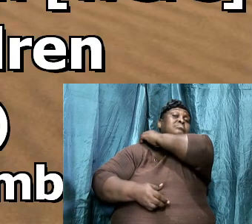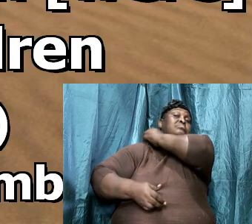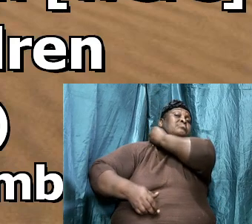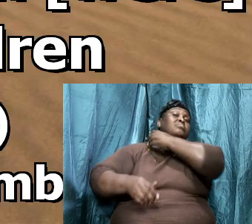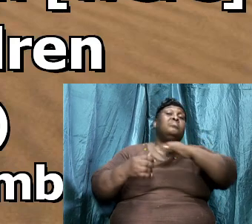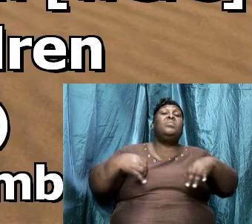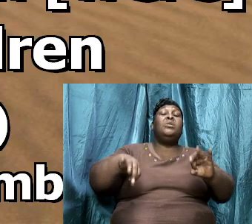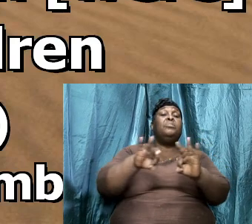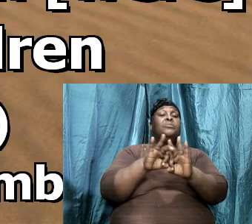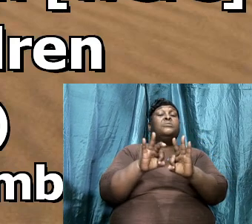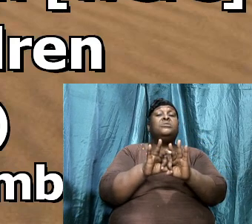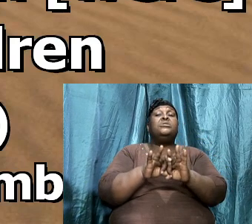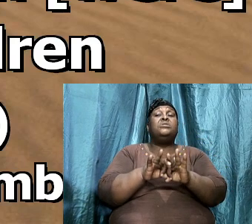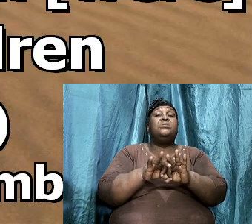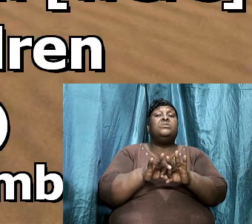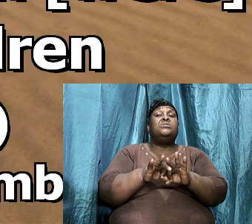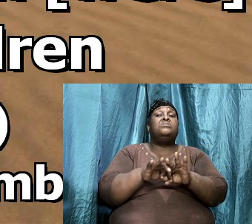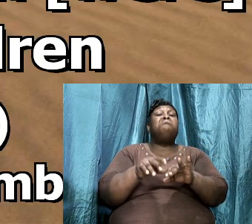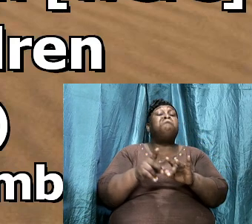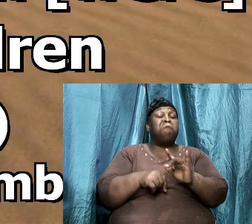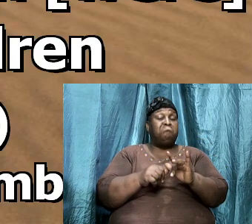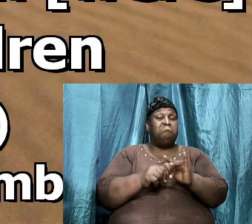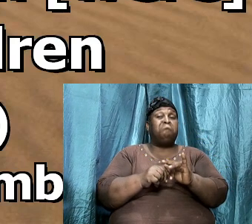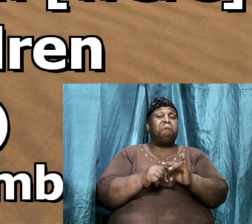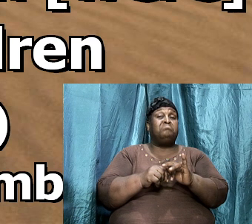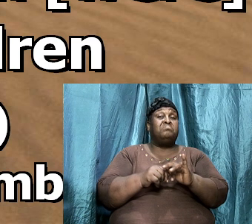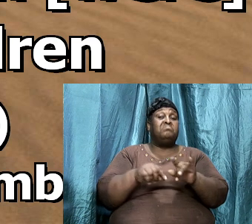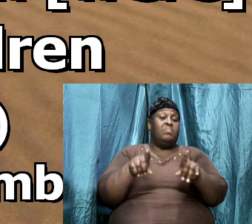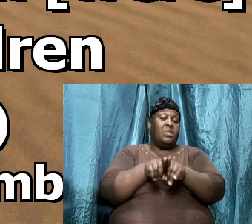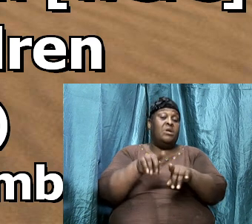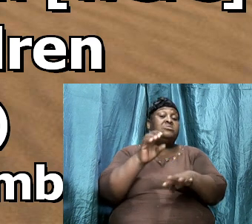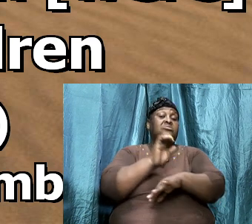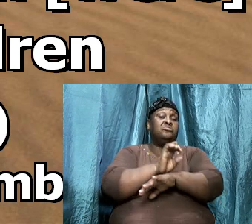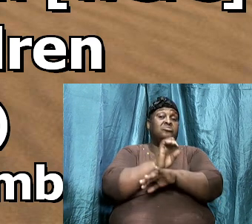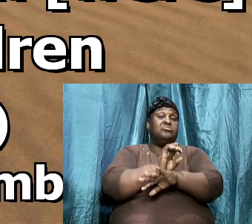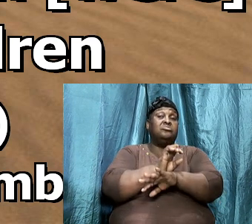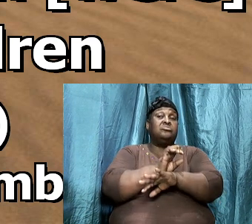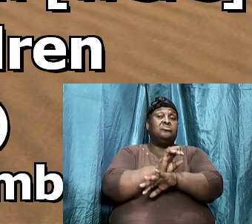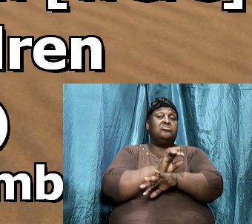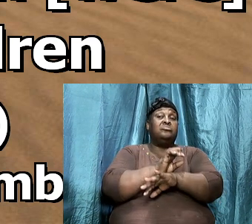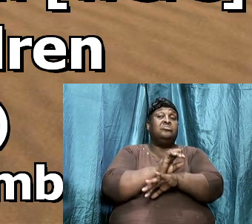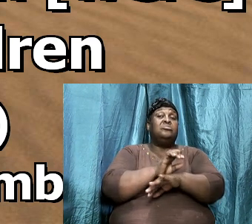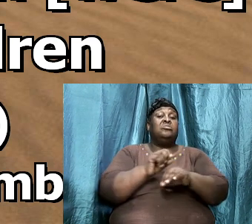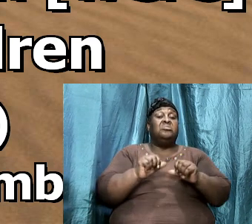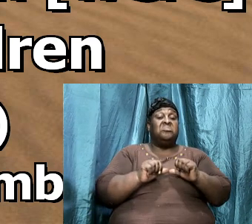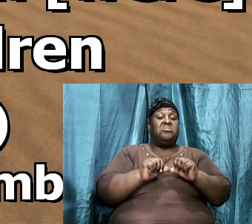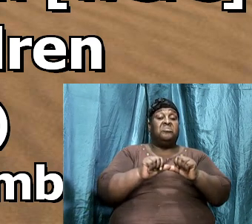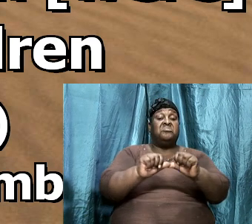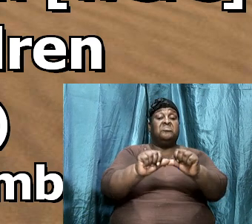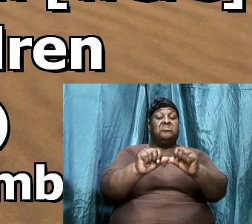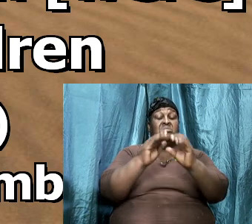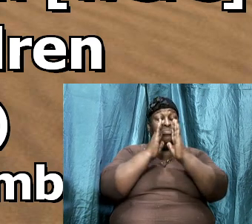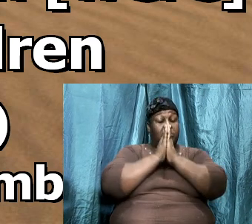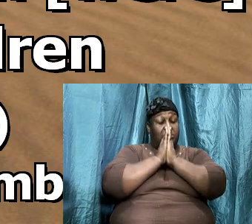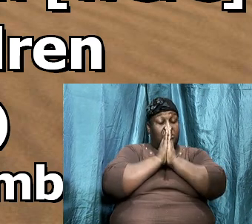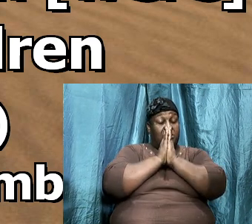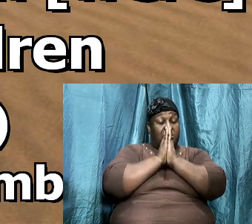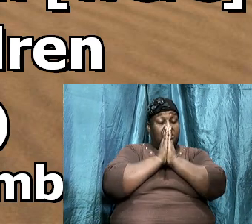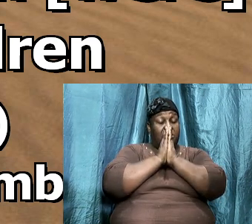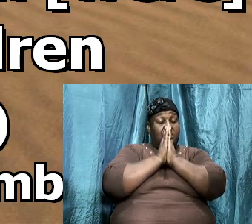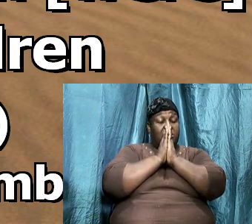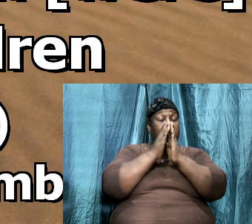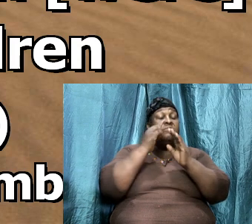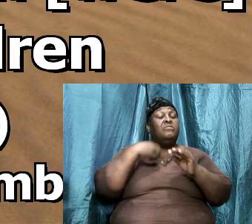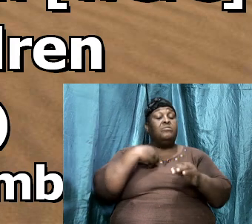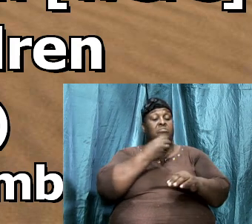important then that as a church, we continuously pray for our leaders. We